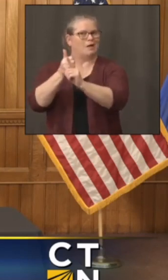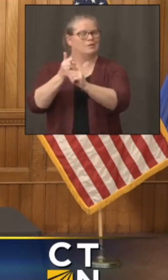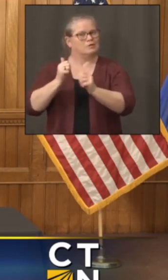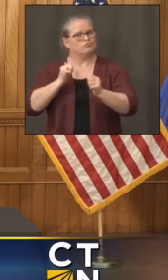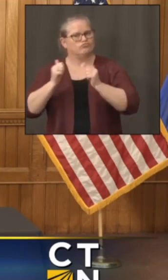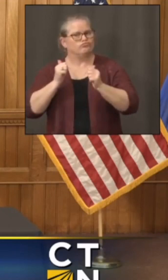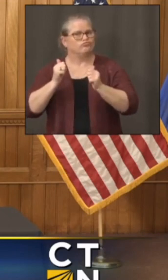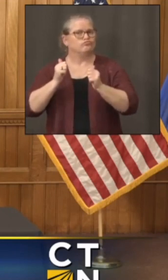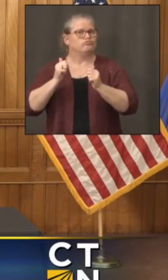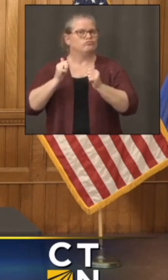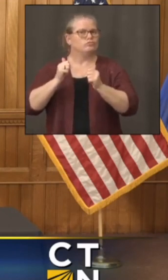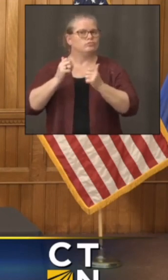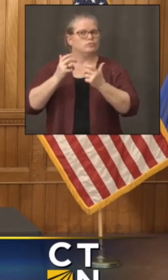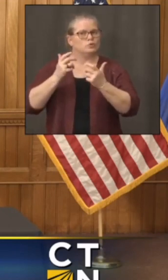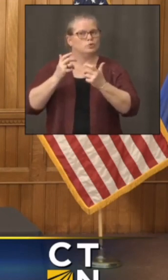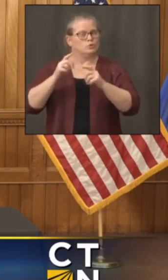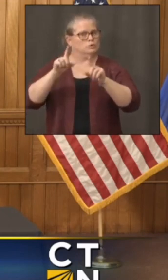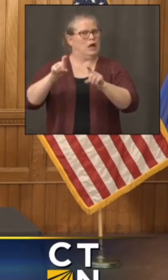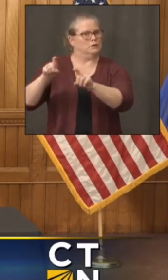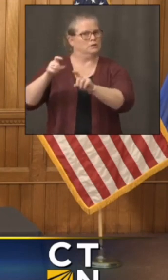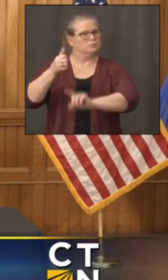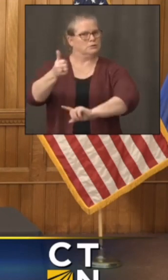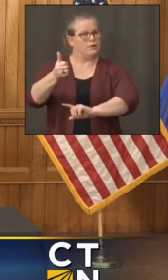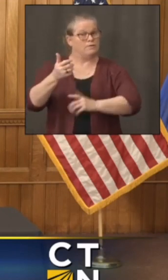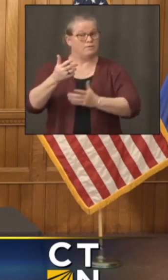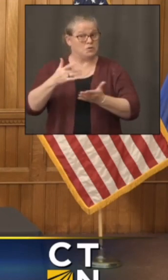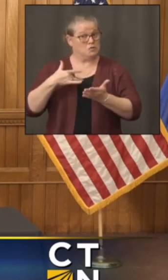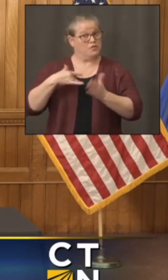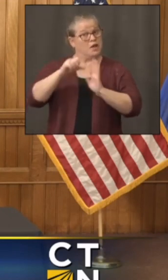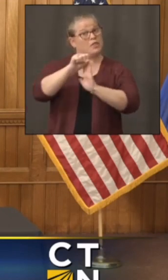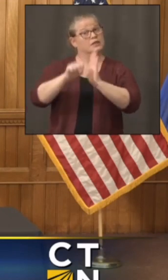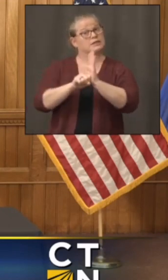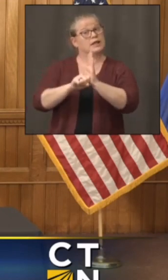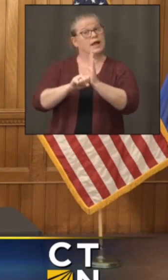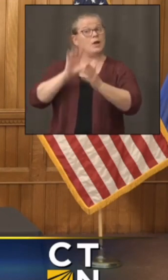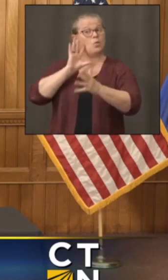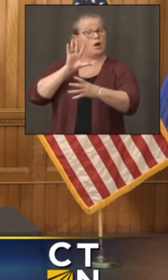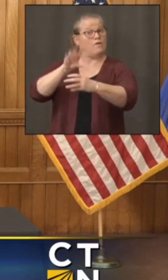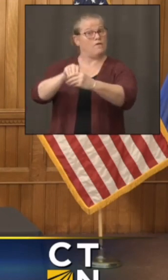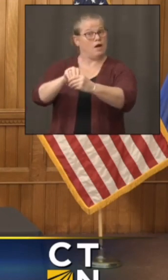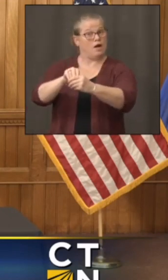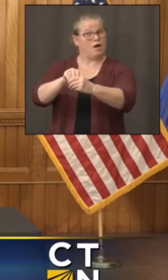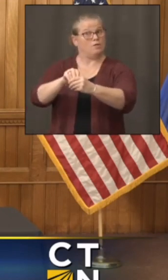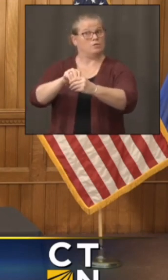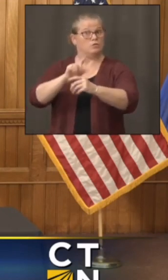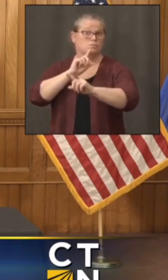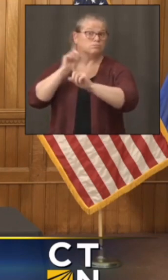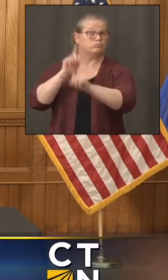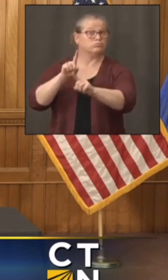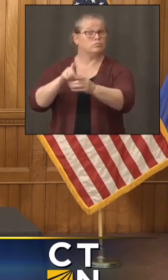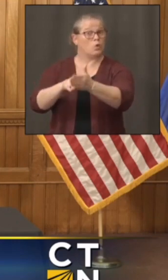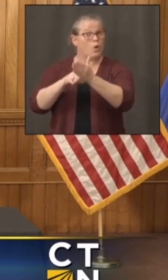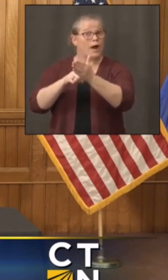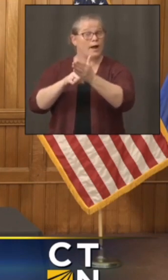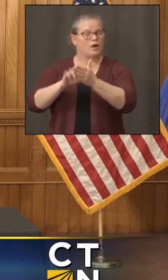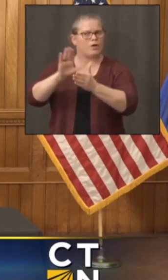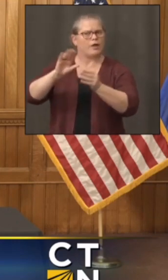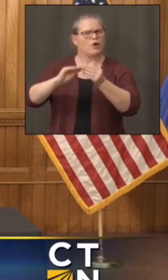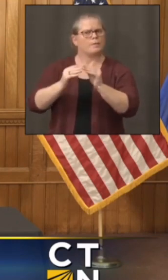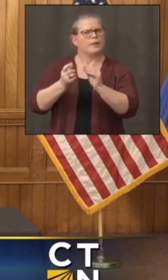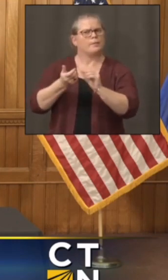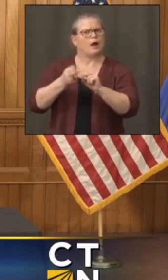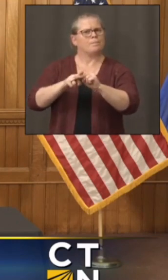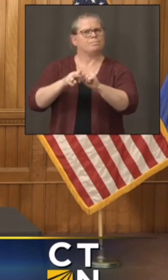actually do visitor testing do you see the state stepping in at all to make this a requirement as we're watching these numbers pick up especially with these